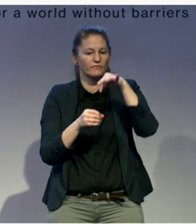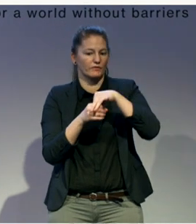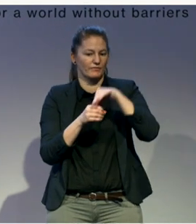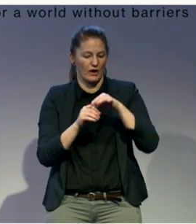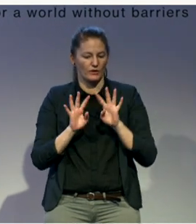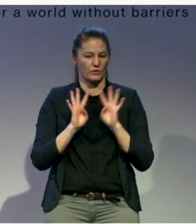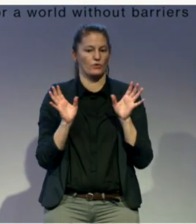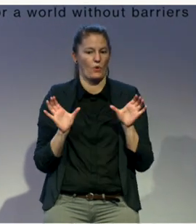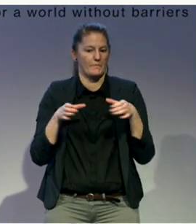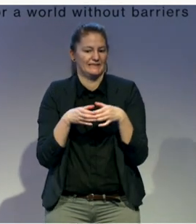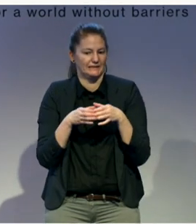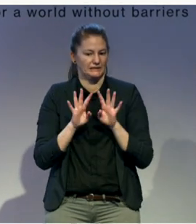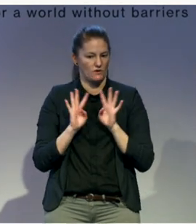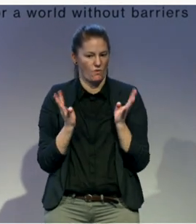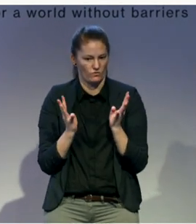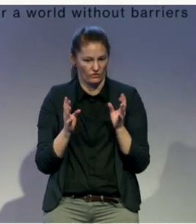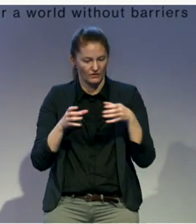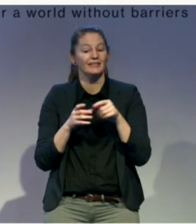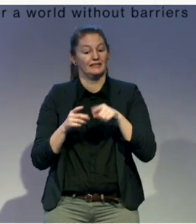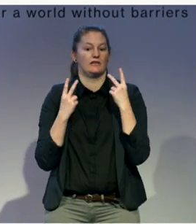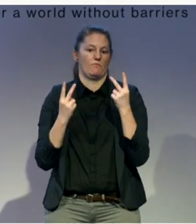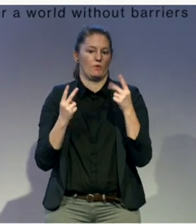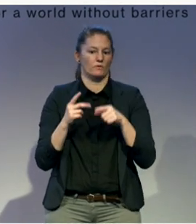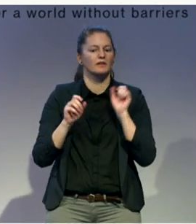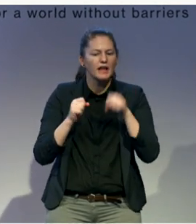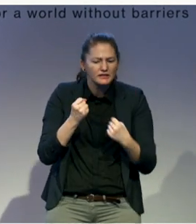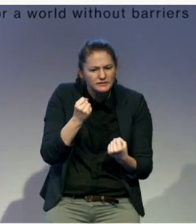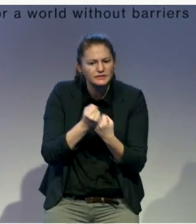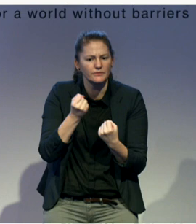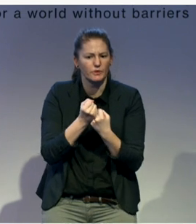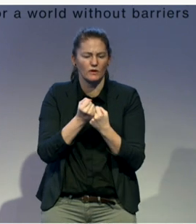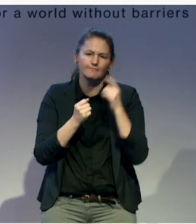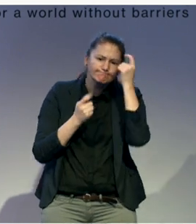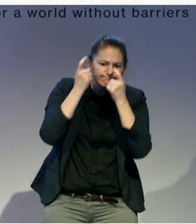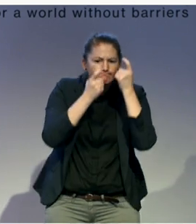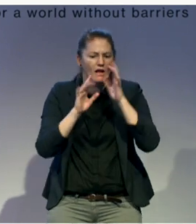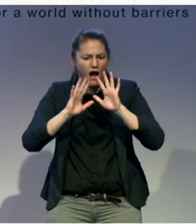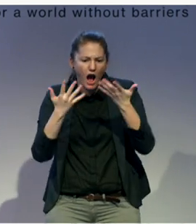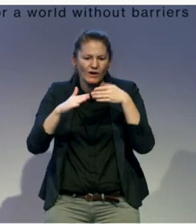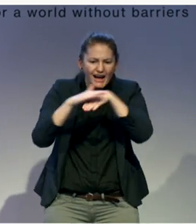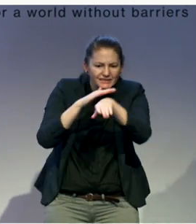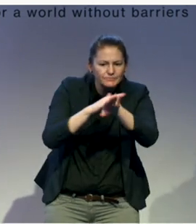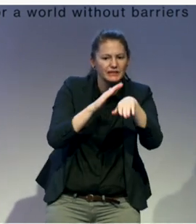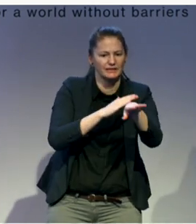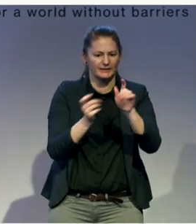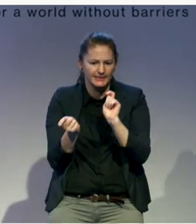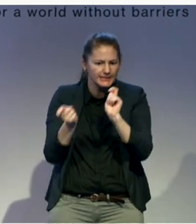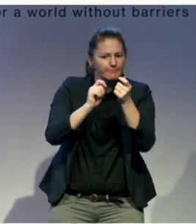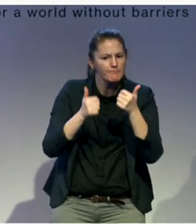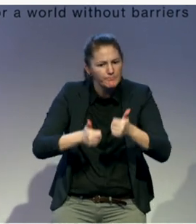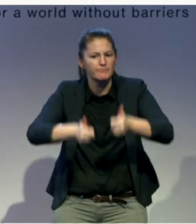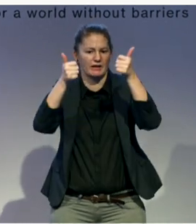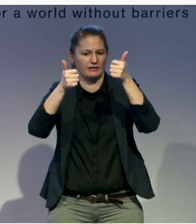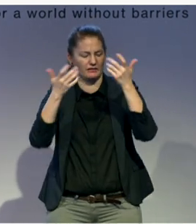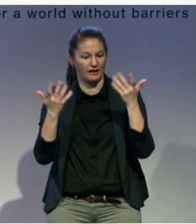they just need support to help them implement the accessibility measures that they'd like to push forward. So helping